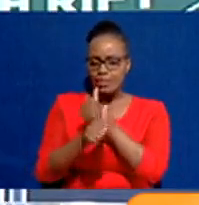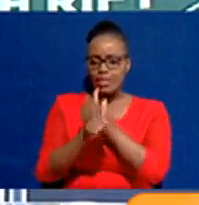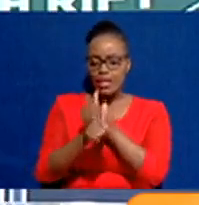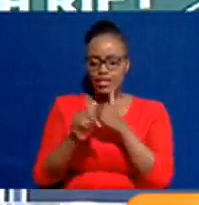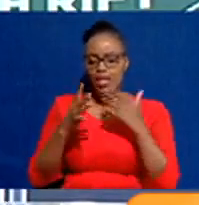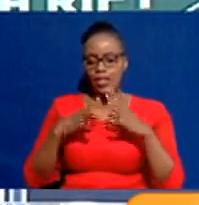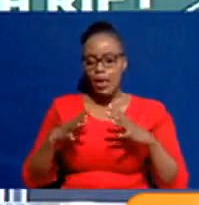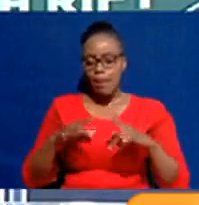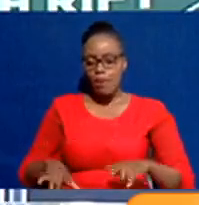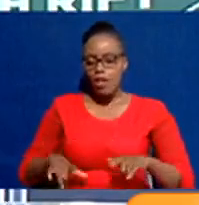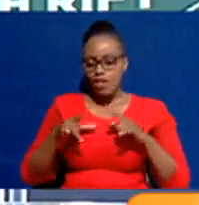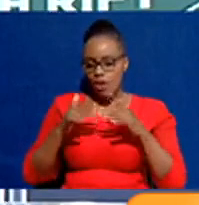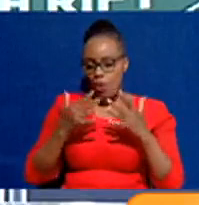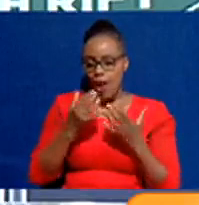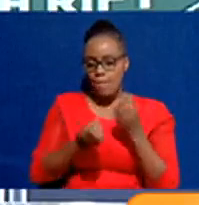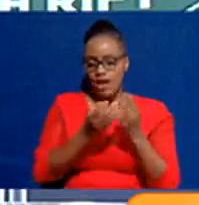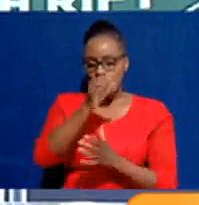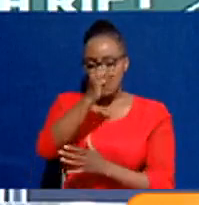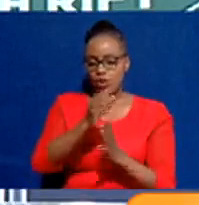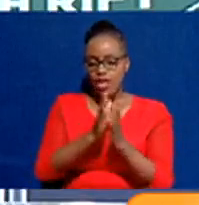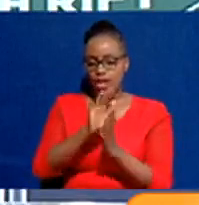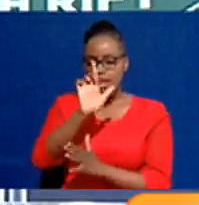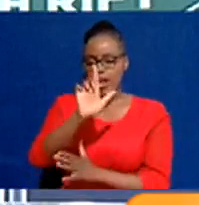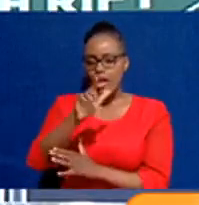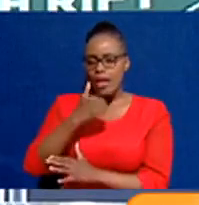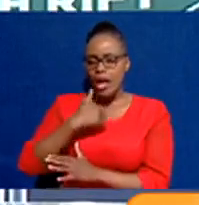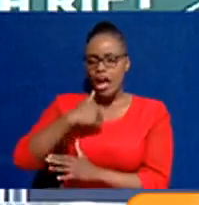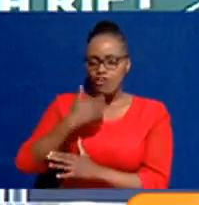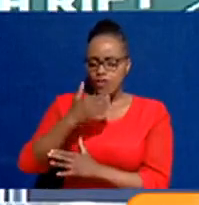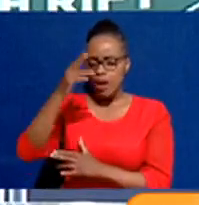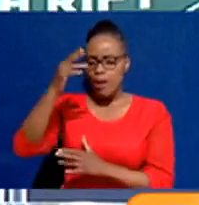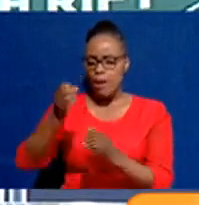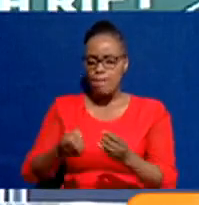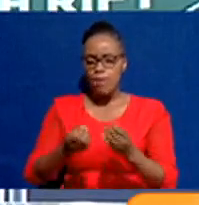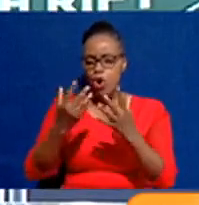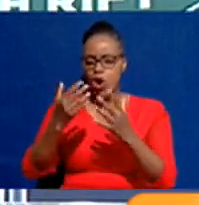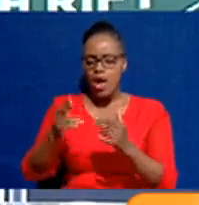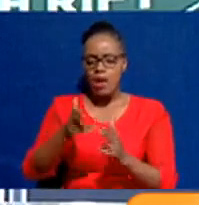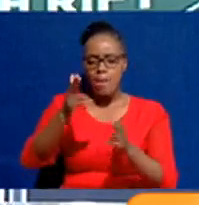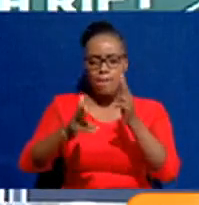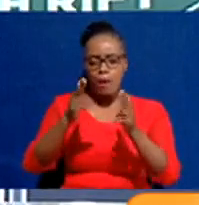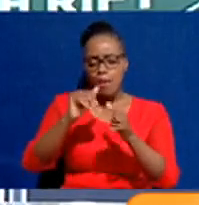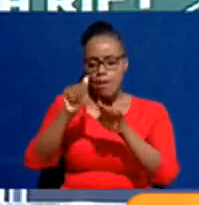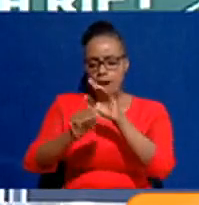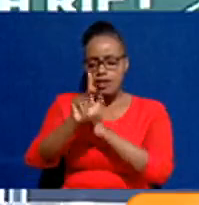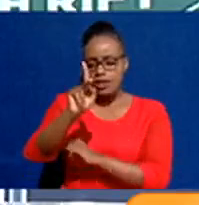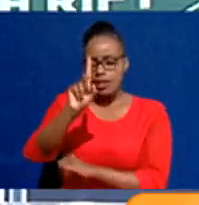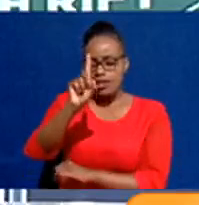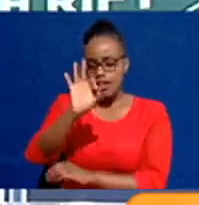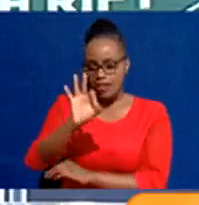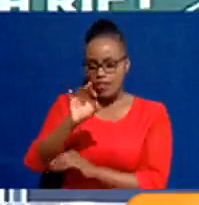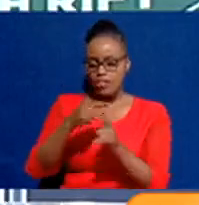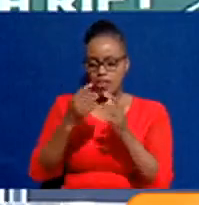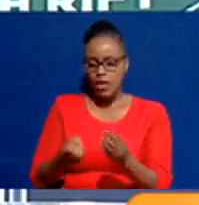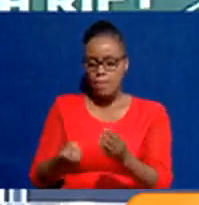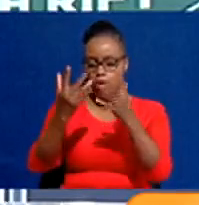Residents of Baringo South and Laikipia West woke up to roaring sounds of bombardments by the Kenya Defense Forces, who were